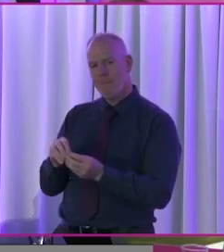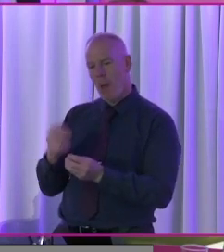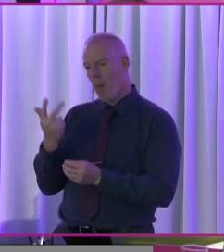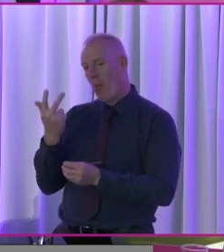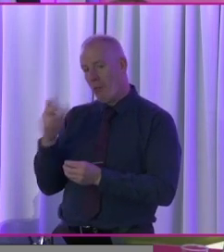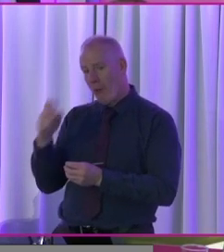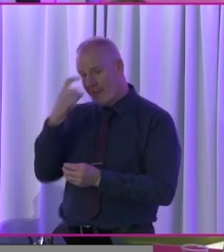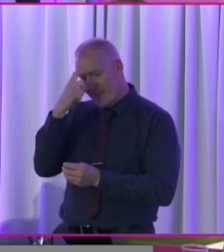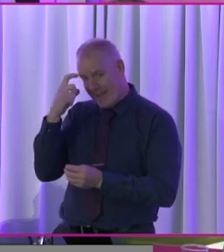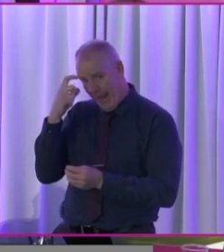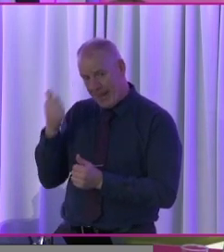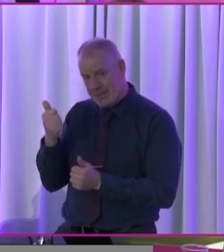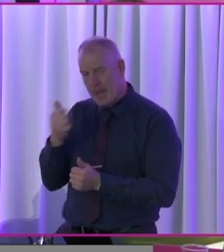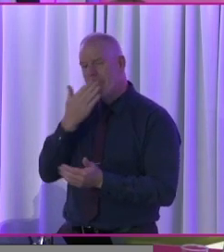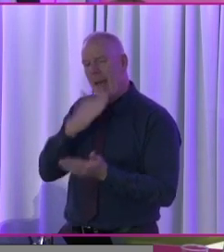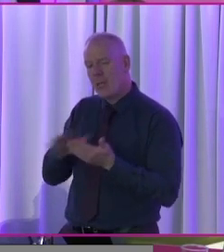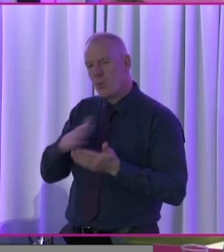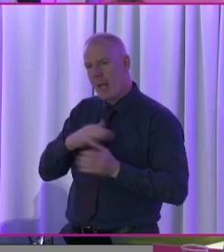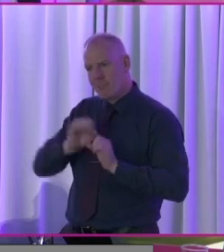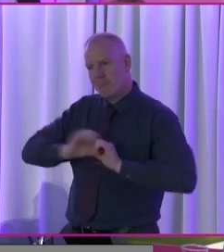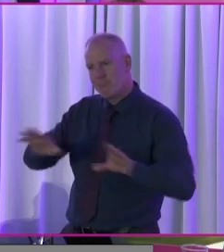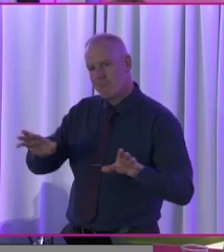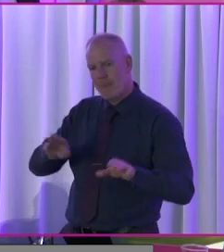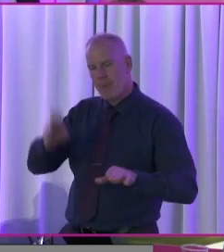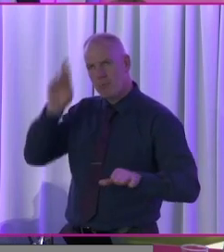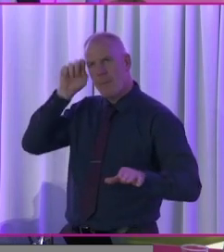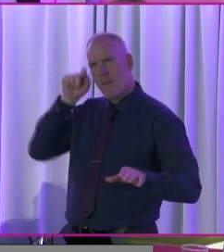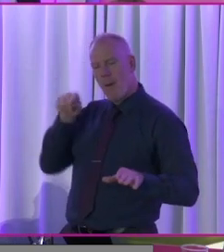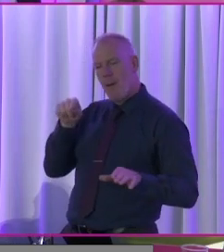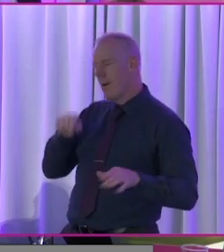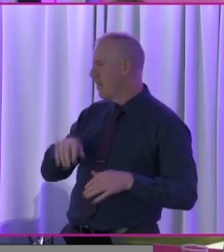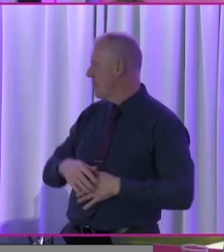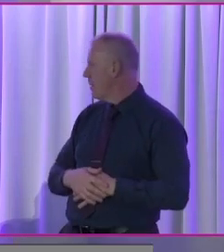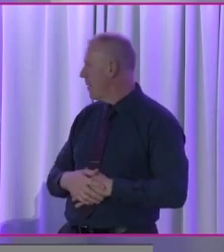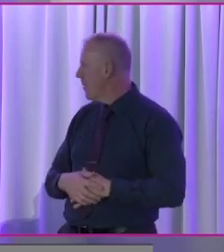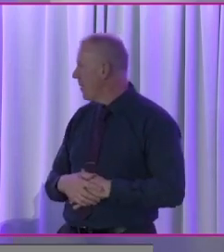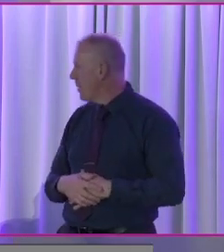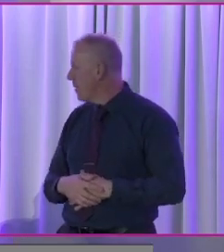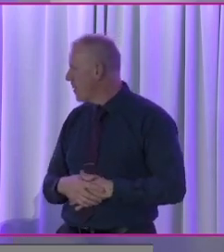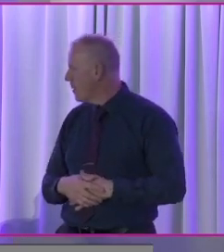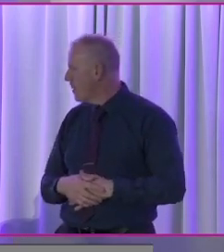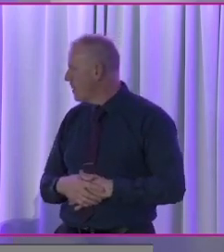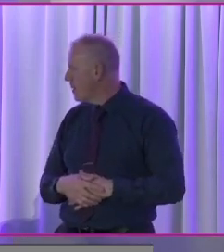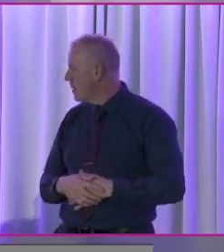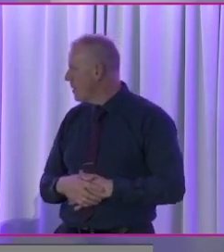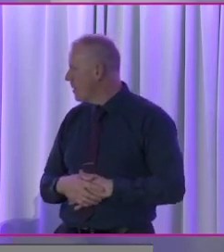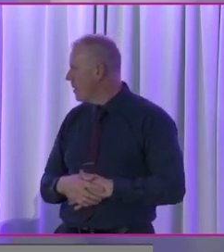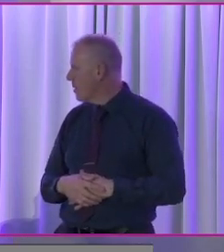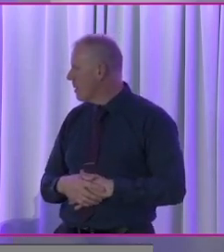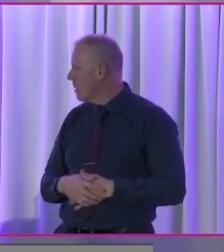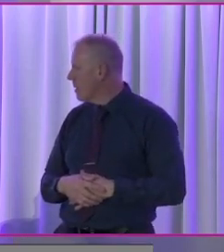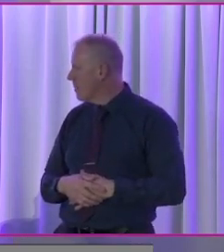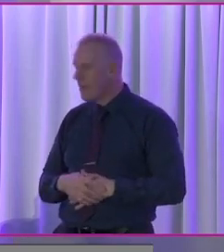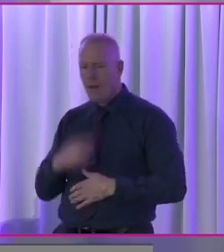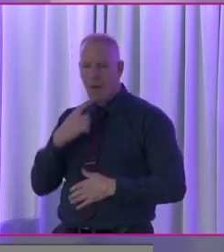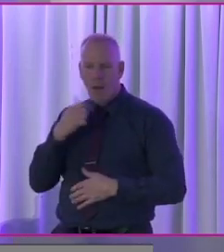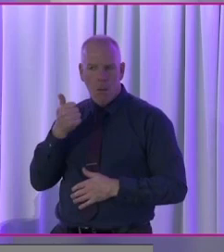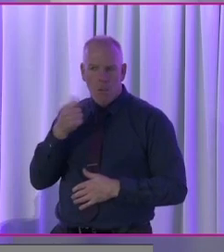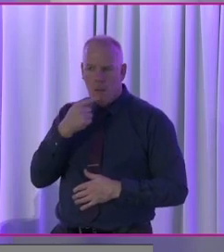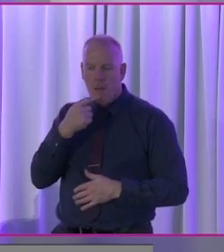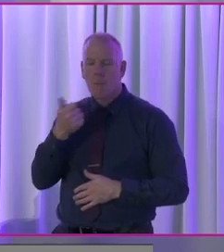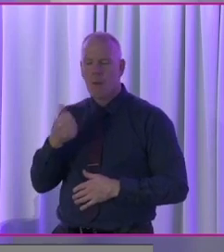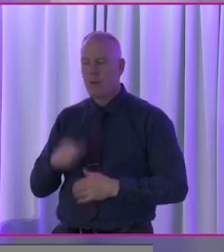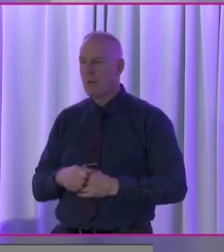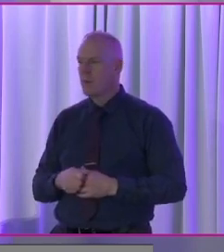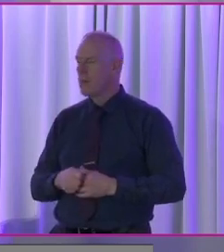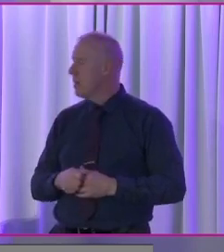30 seconds, the core message that you'd like to leave people with today. Yeah. I think of, I don't know if my mic is on there. Yeah. I've,